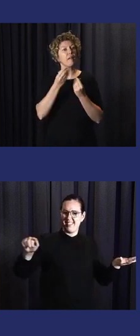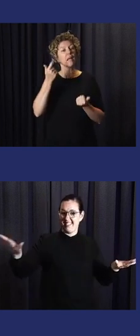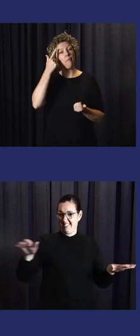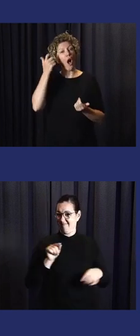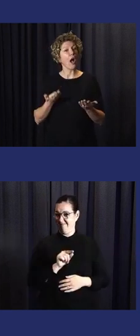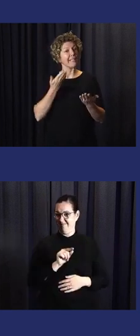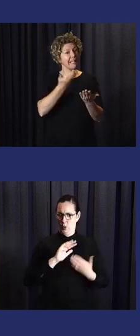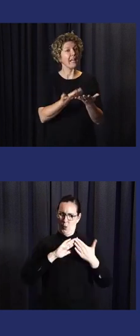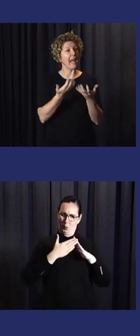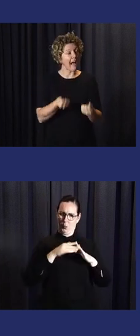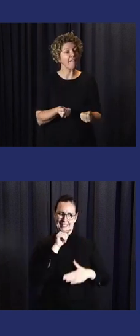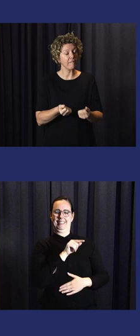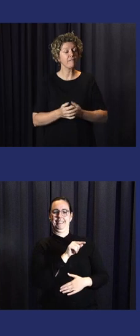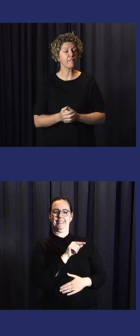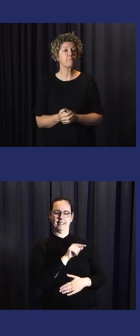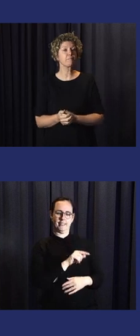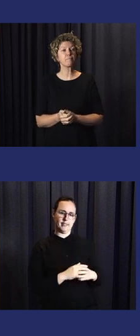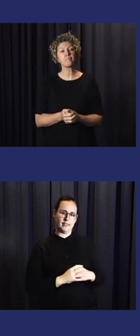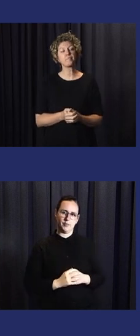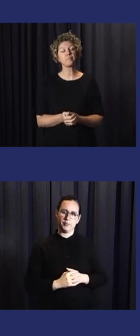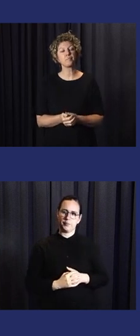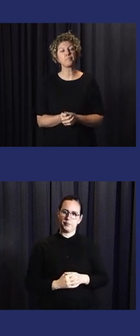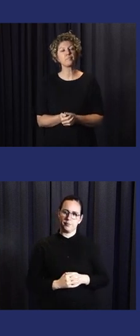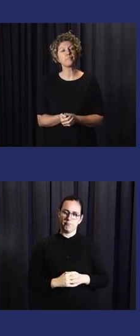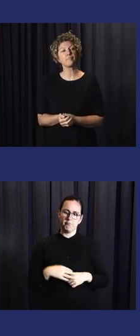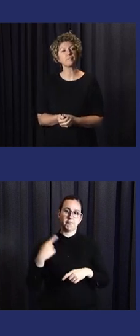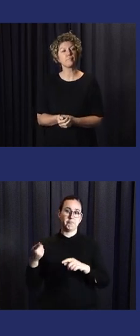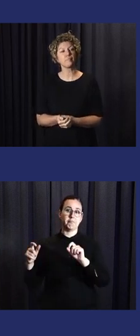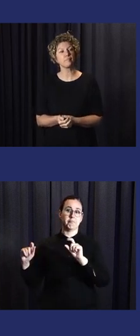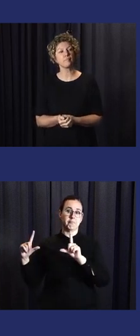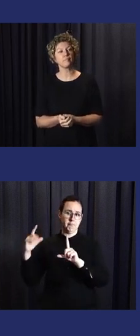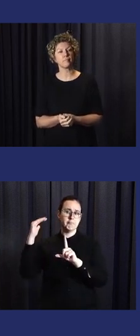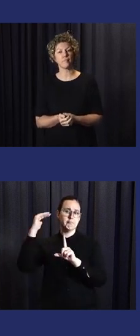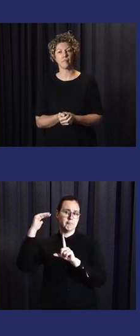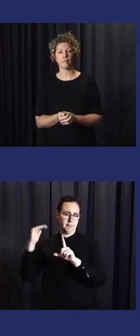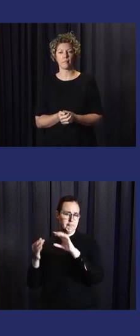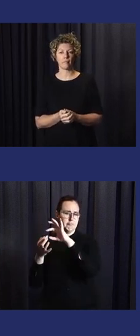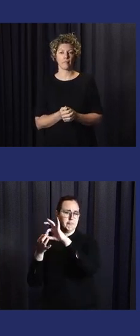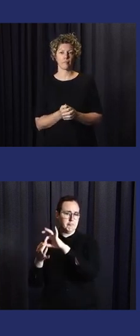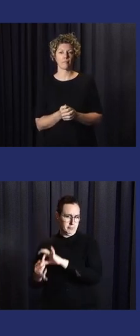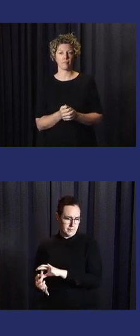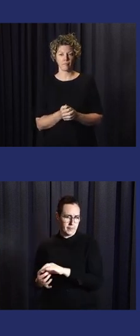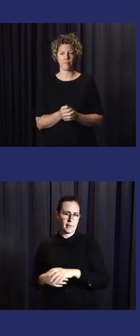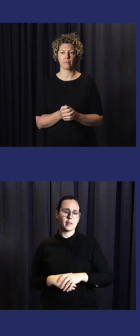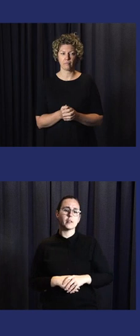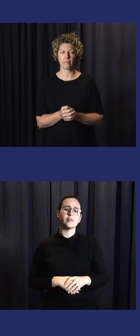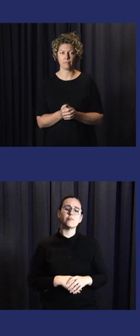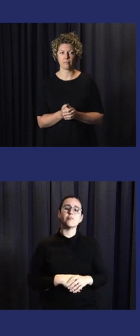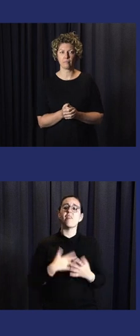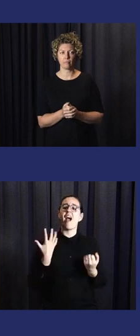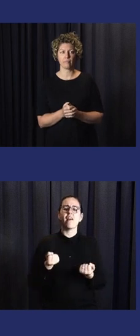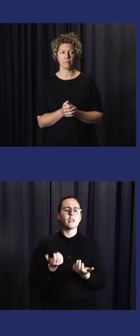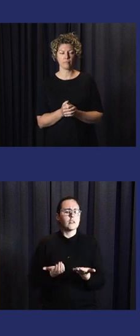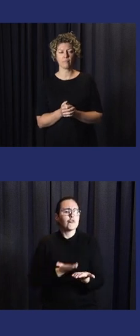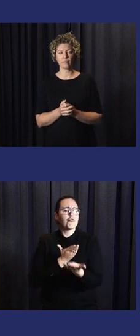there are some recommendations for enhancing universal